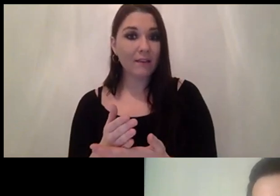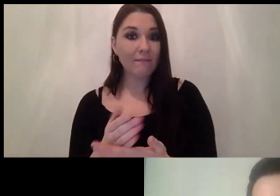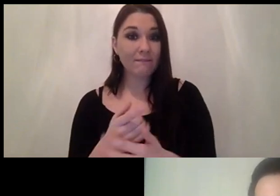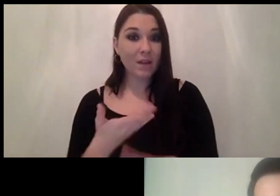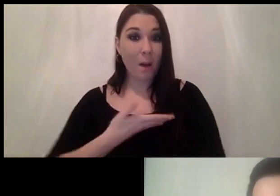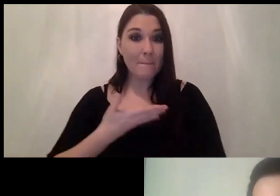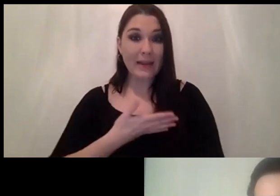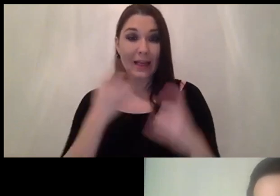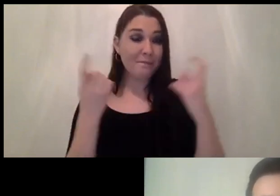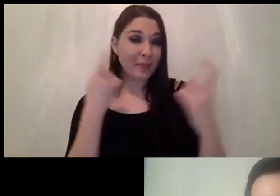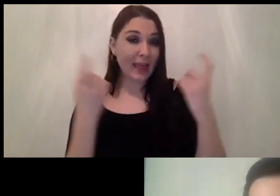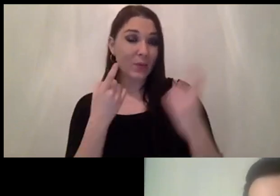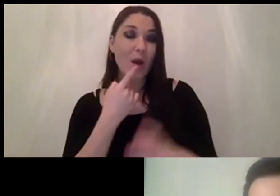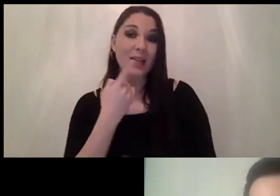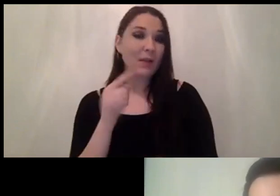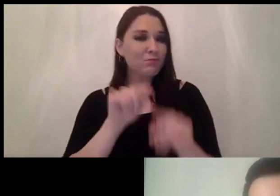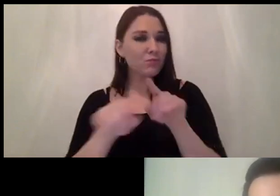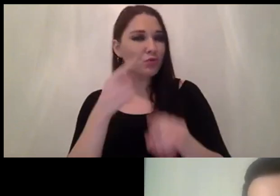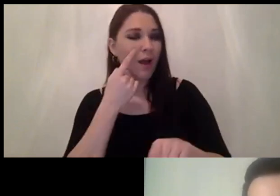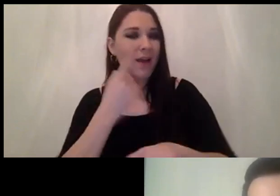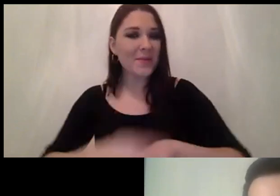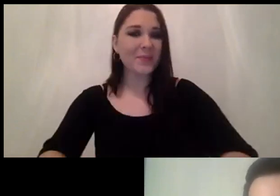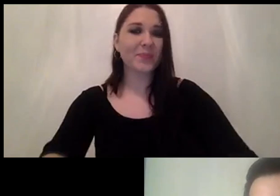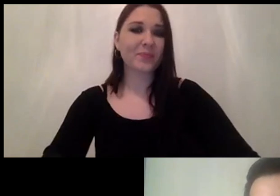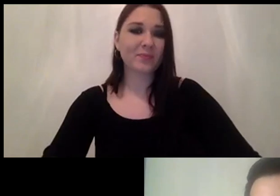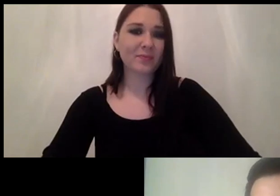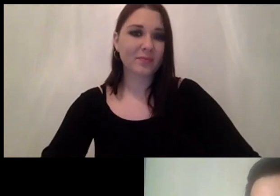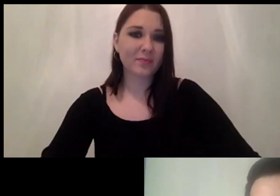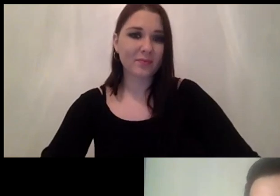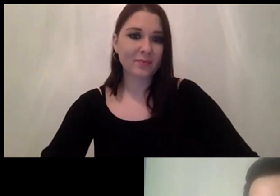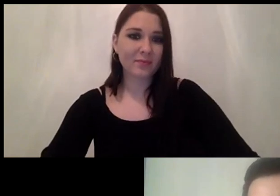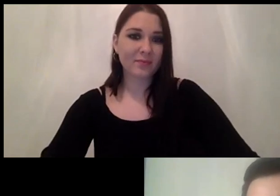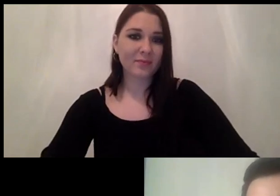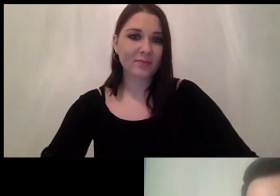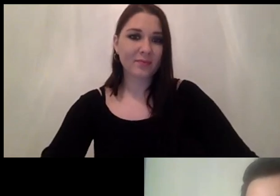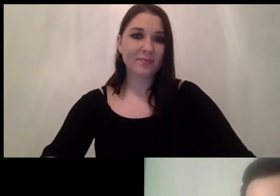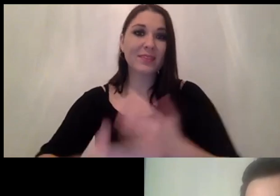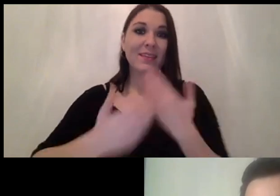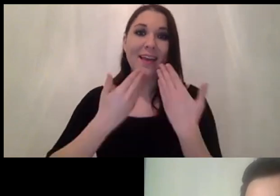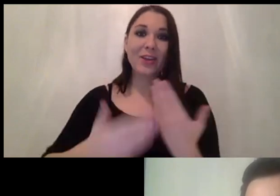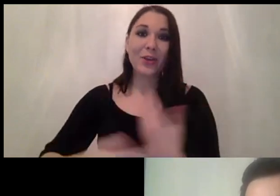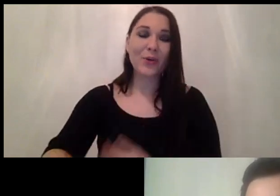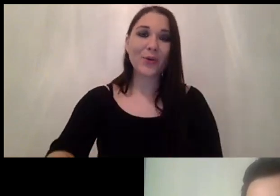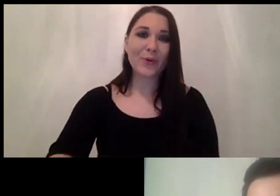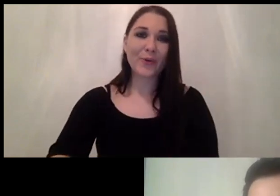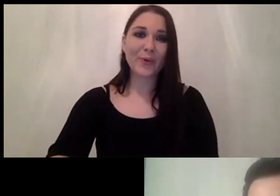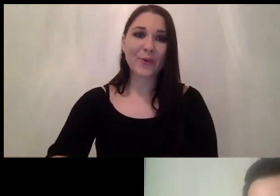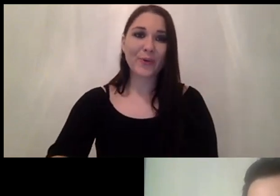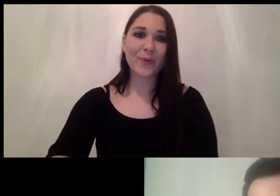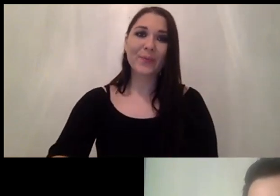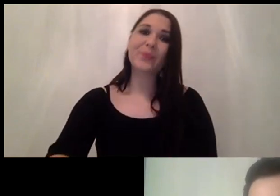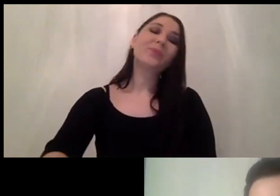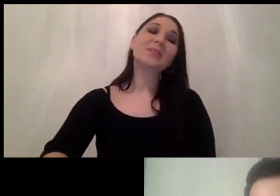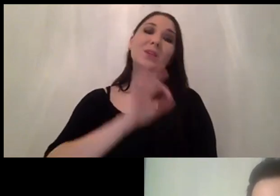considering them i would say give it a try um thank you um this question from